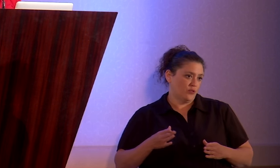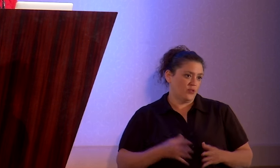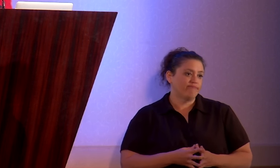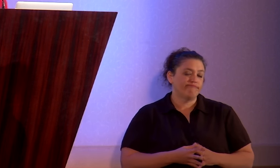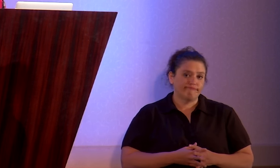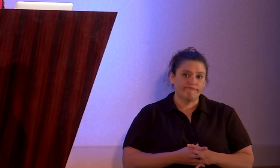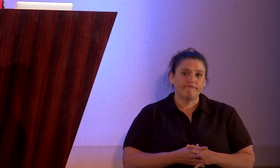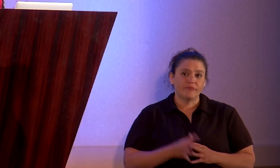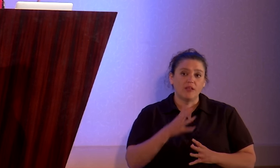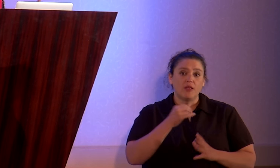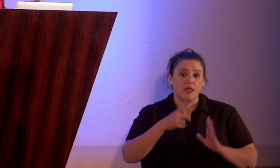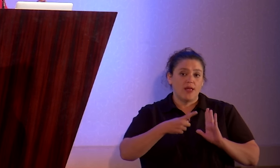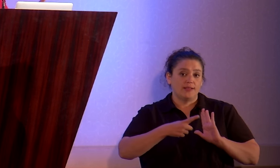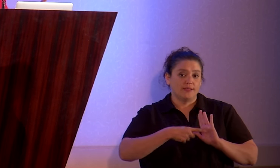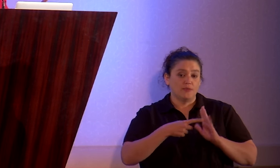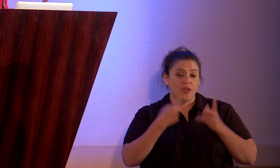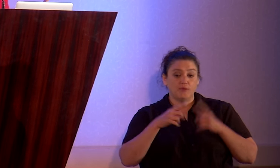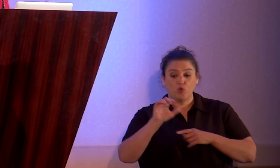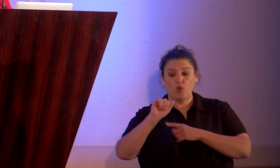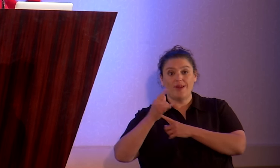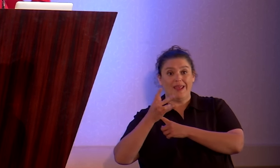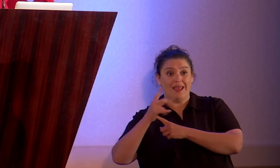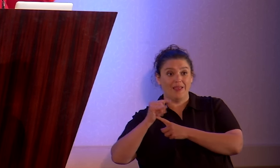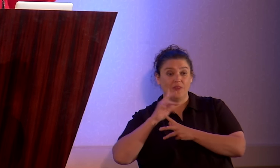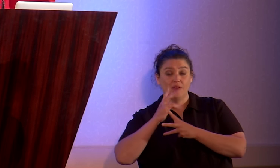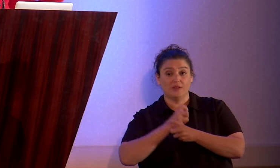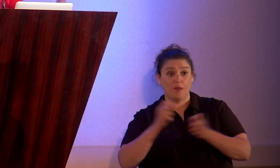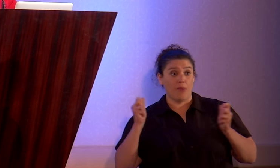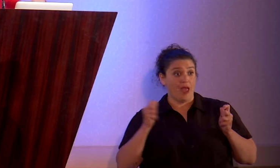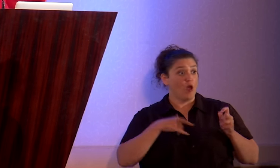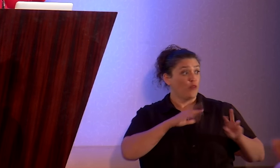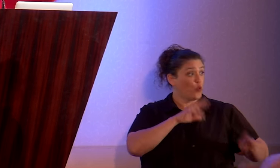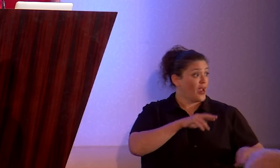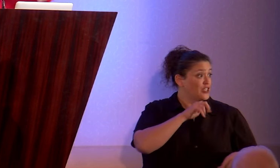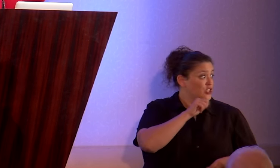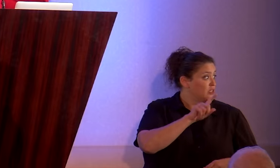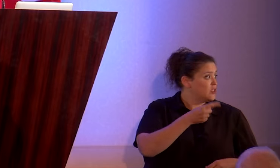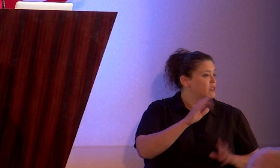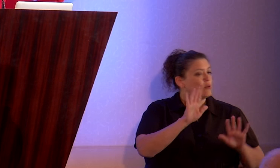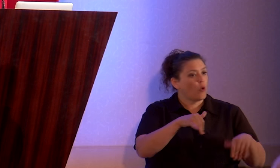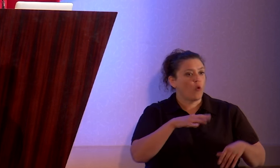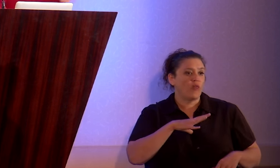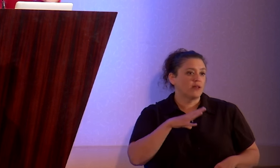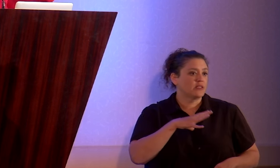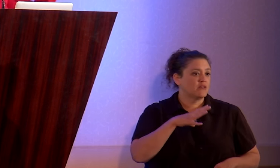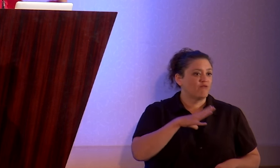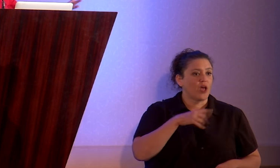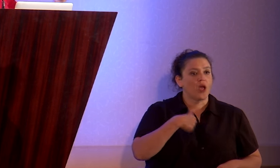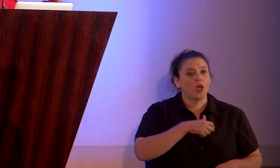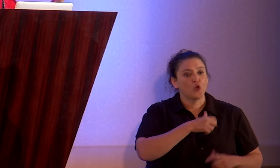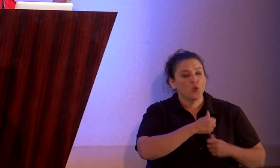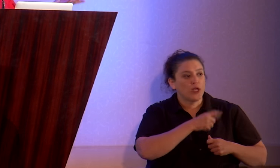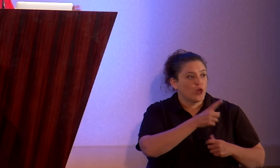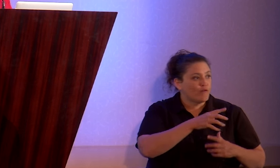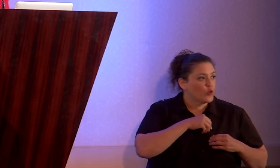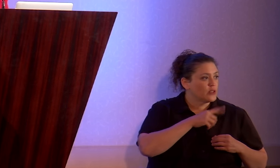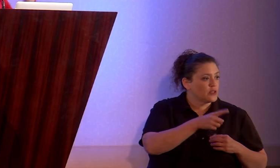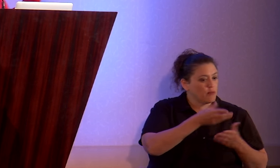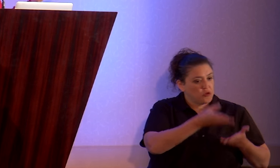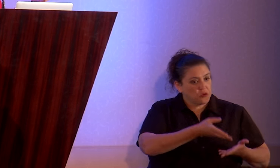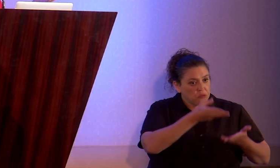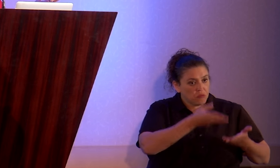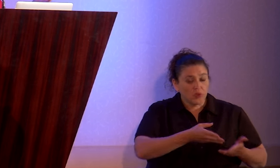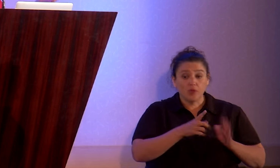And sometimes when atheists come out, the reaction isn't just, oh, that's fine, you know, we love you and accept you the way you are.